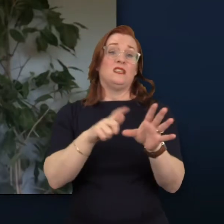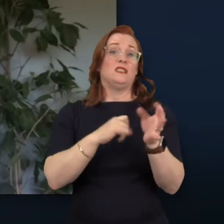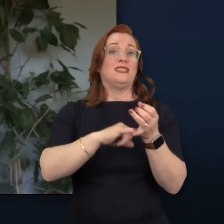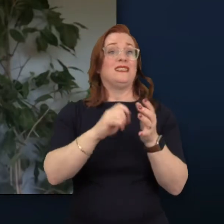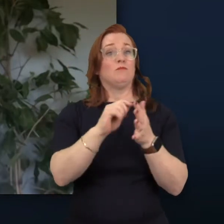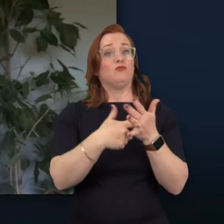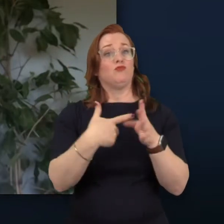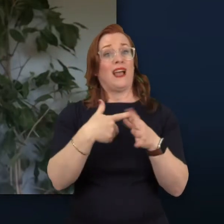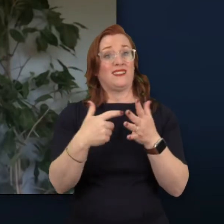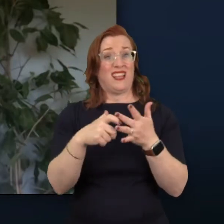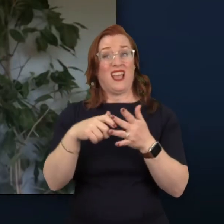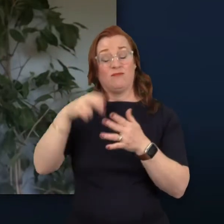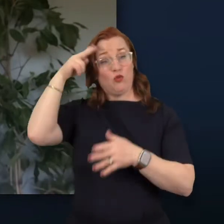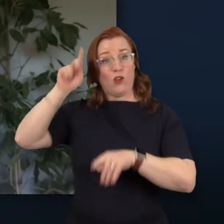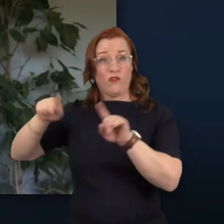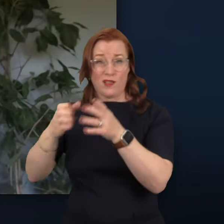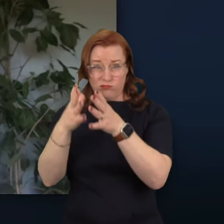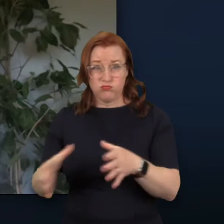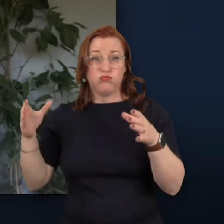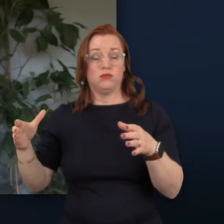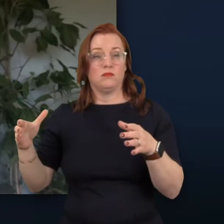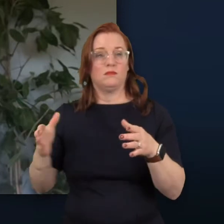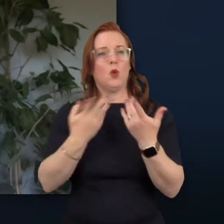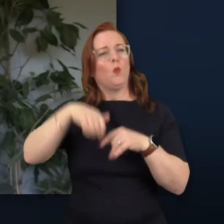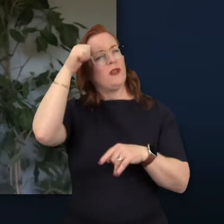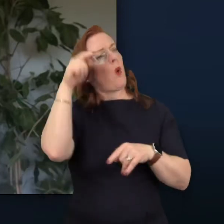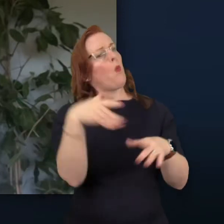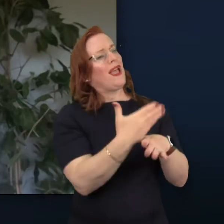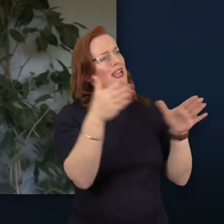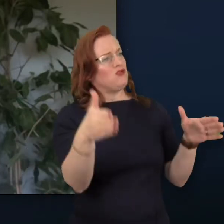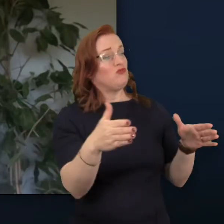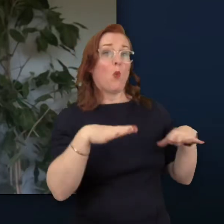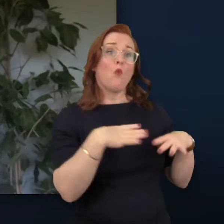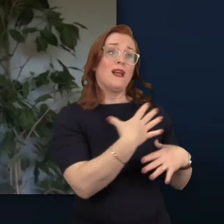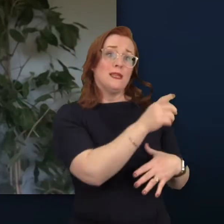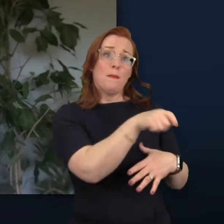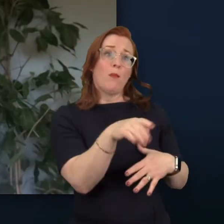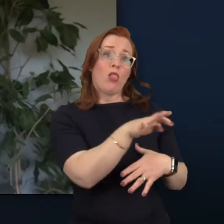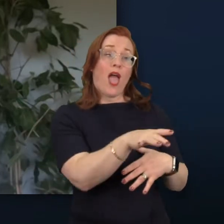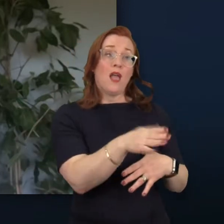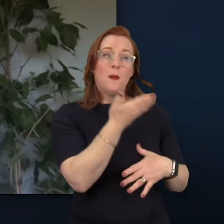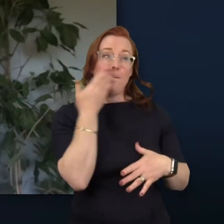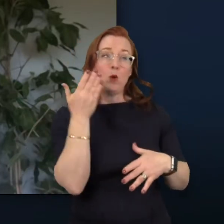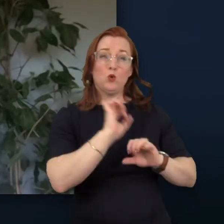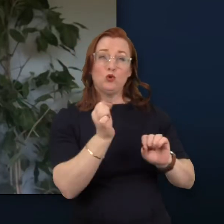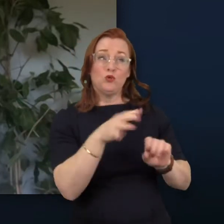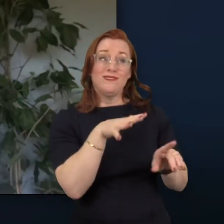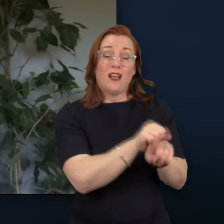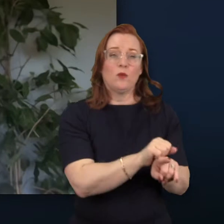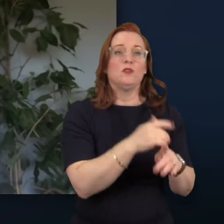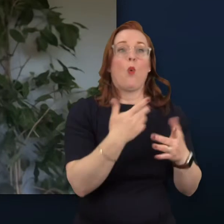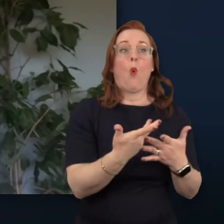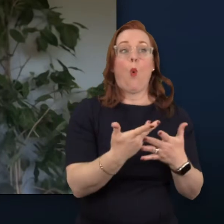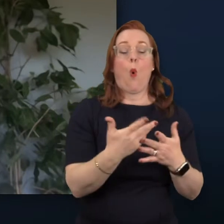We also know that as an industry we already employ people who are undiagnosed or covering up their perceived